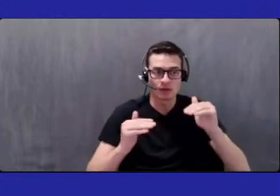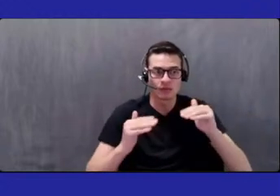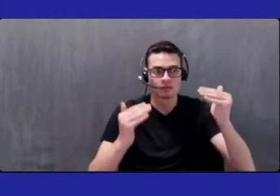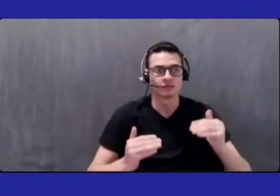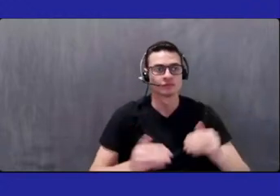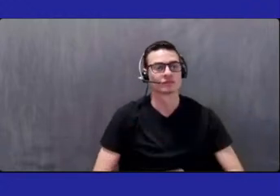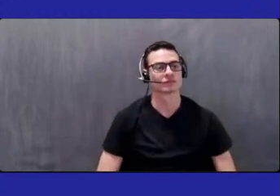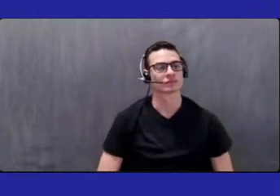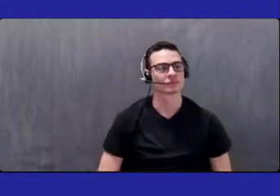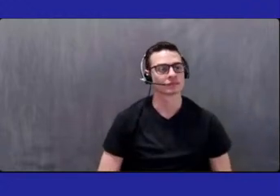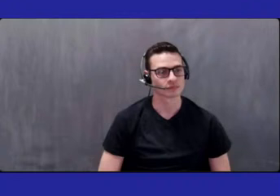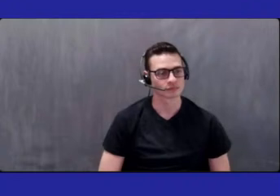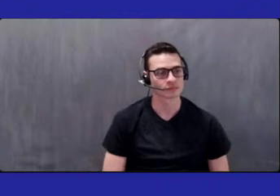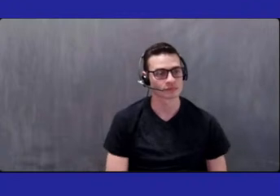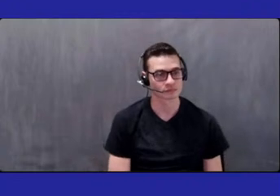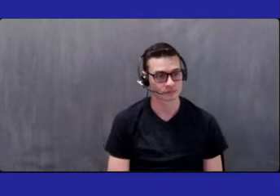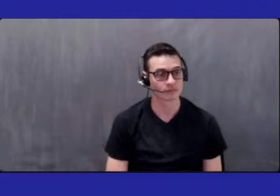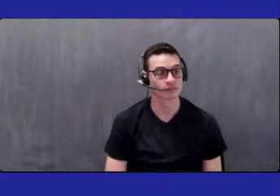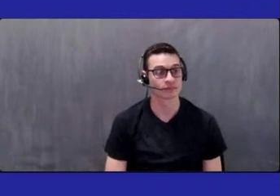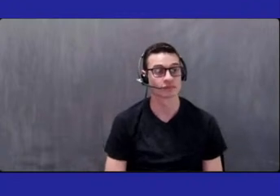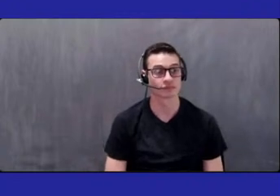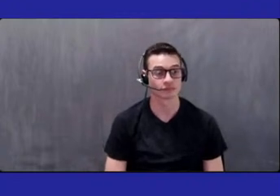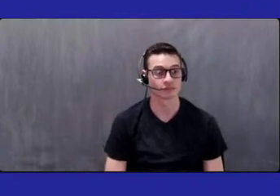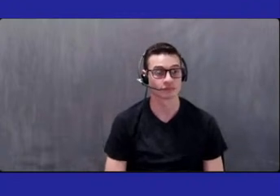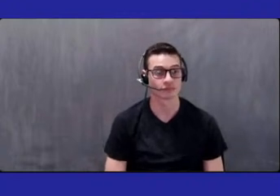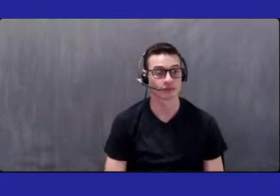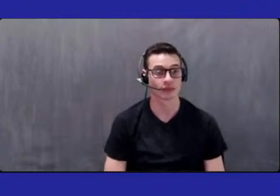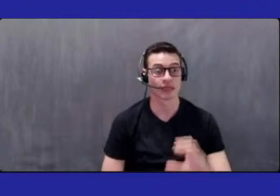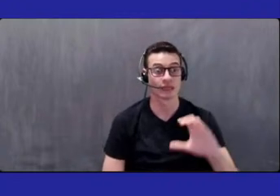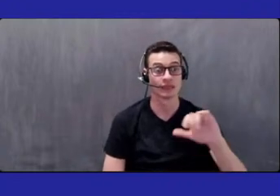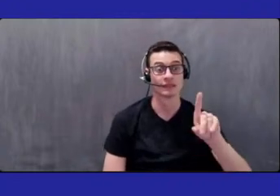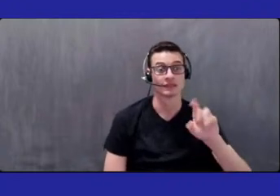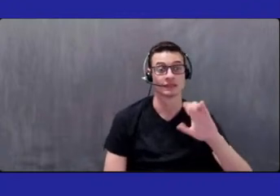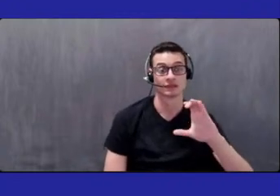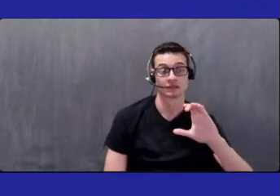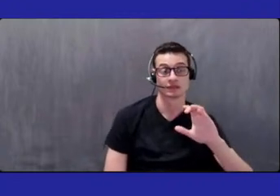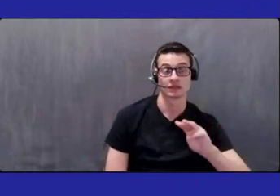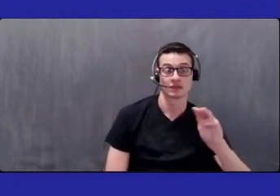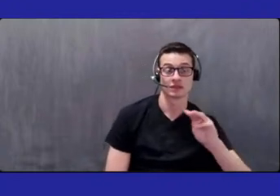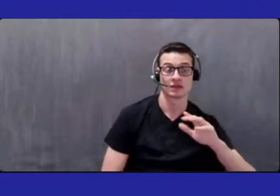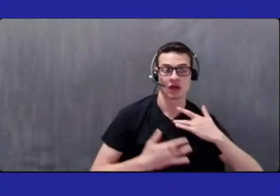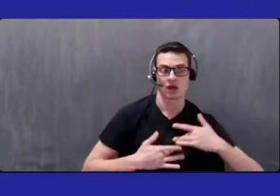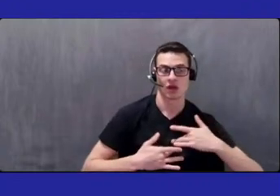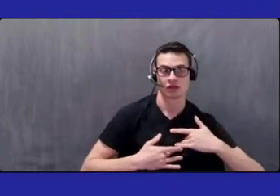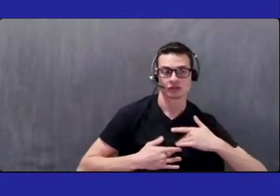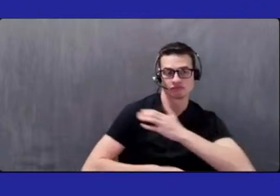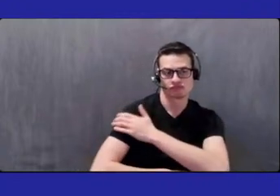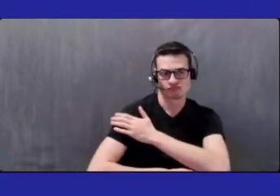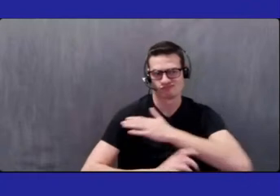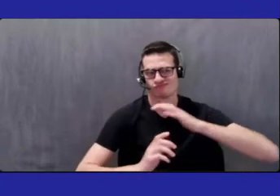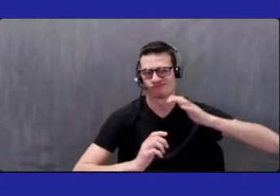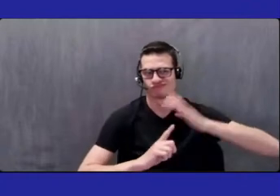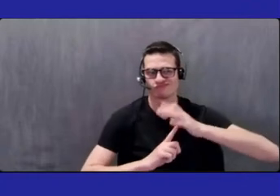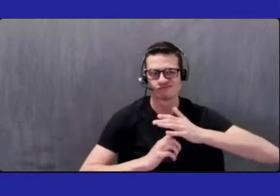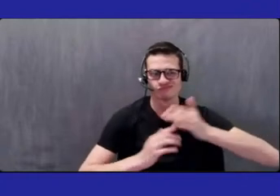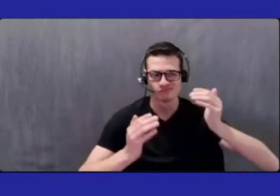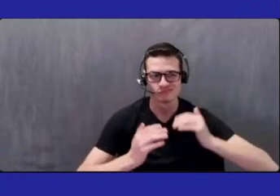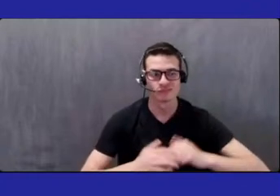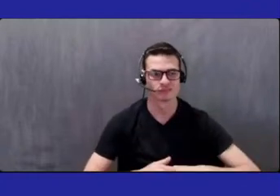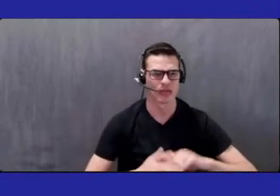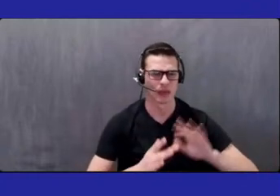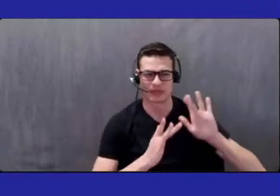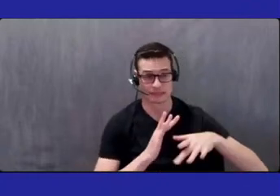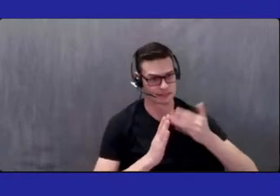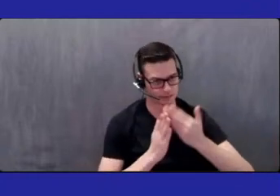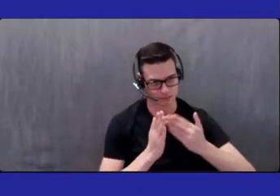excuse me, 2023 Center for Disease Control and Prevention, Million Hearts, Hypertension Champion. I'm going to skip some.